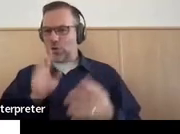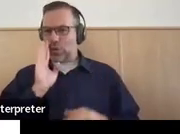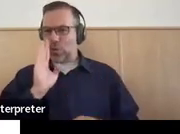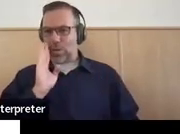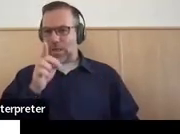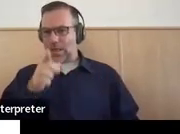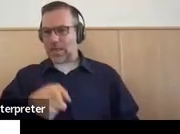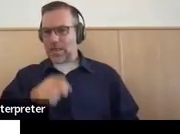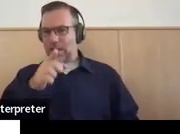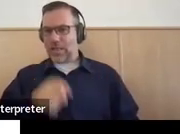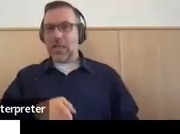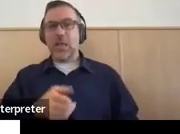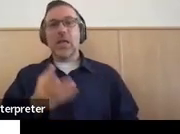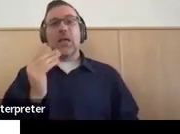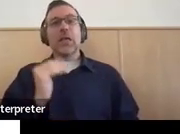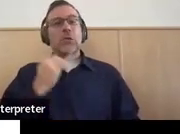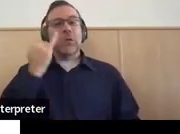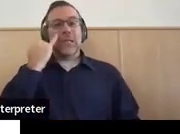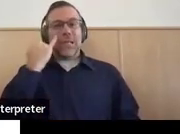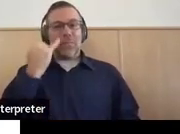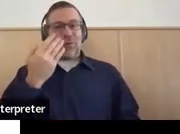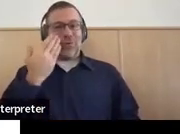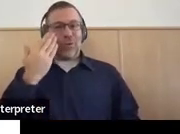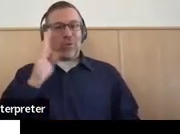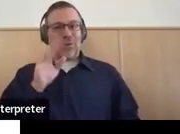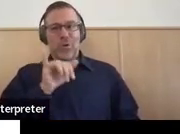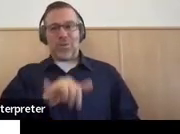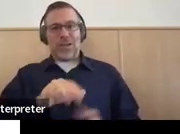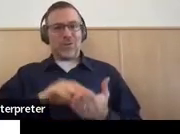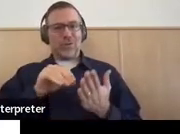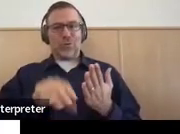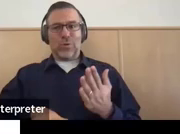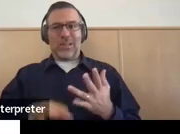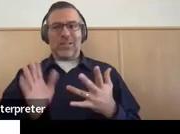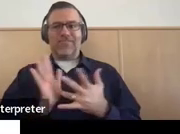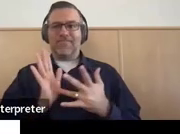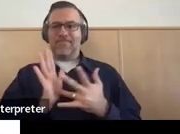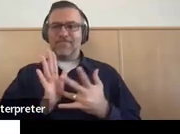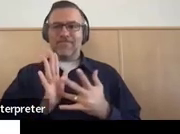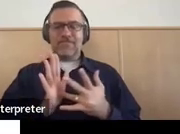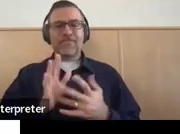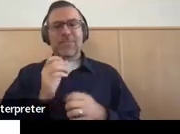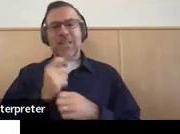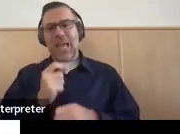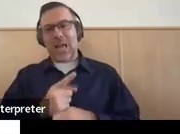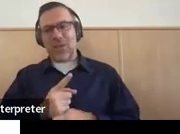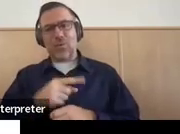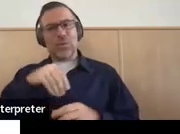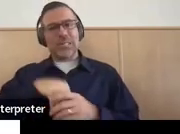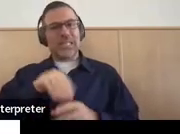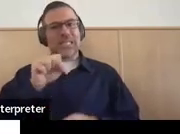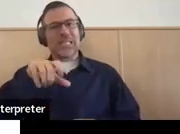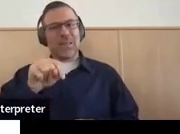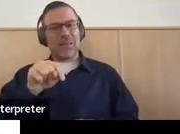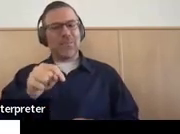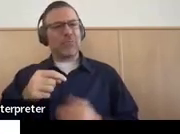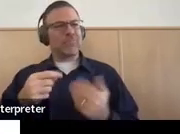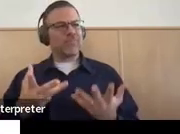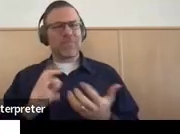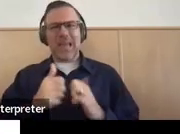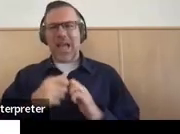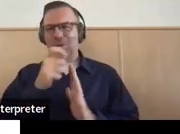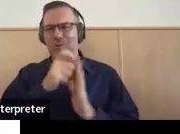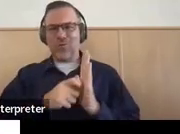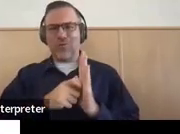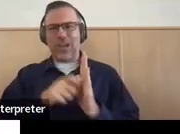So what if you don't know the child? They're a ninth grader and their annual is in September. How do you write a transition? We're going to talk about that.